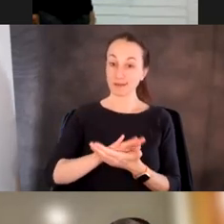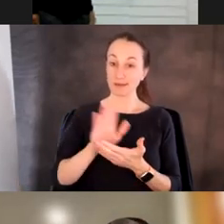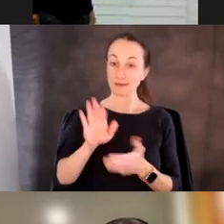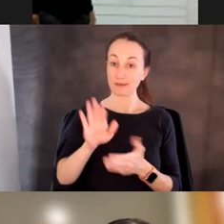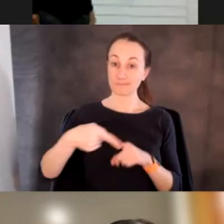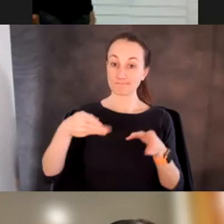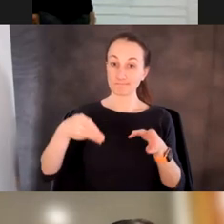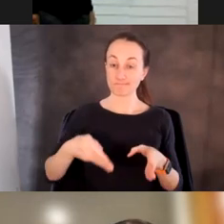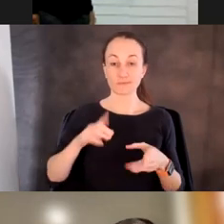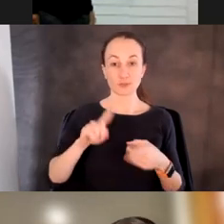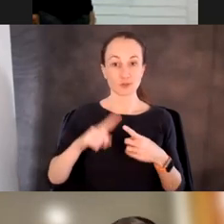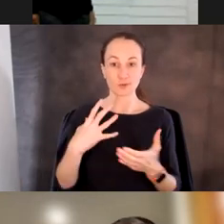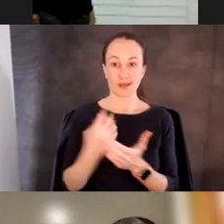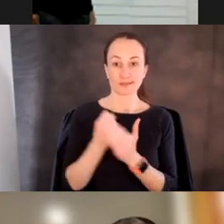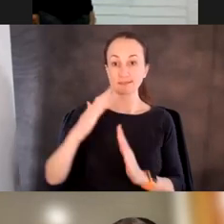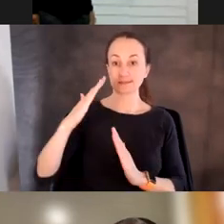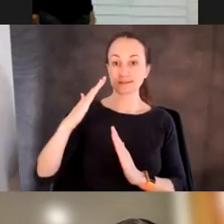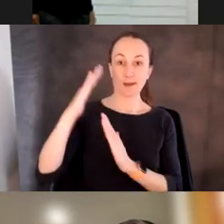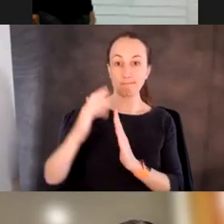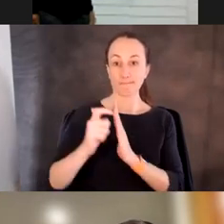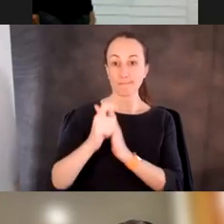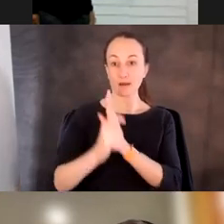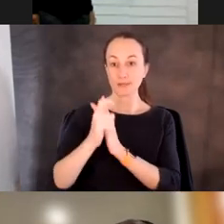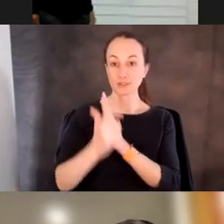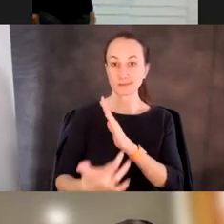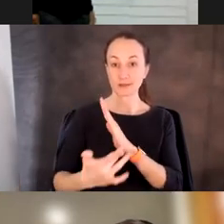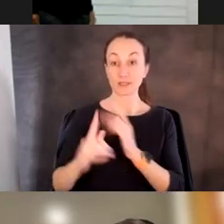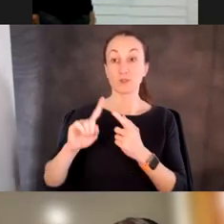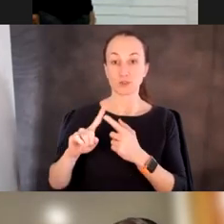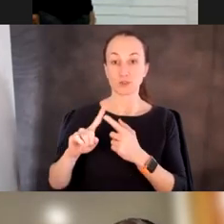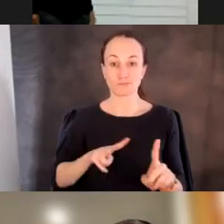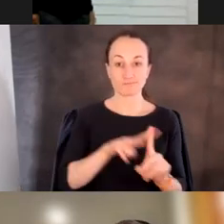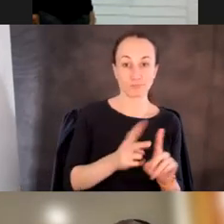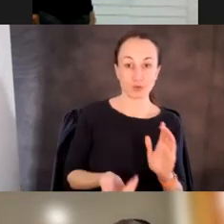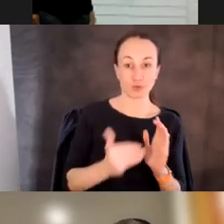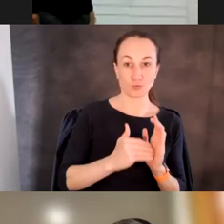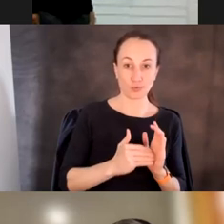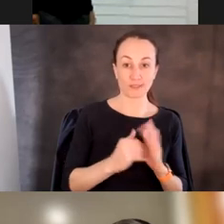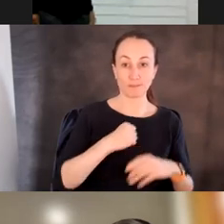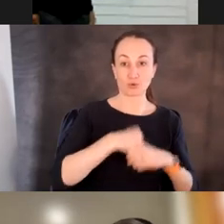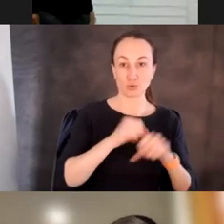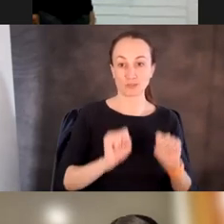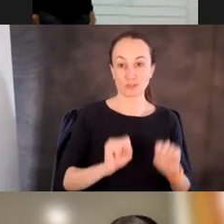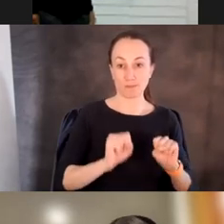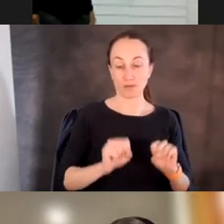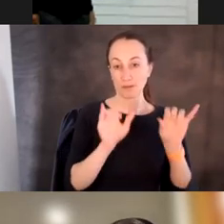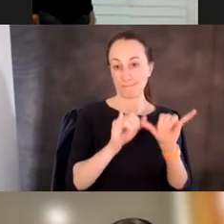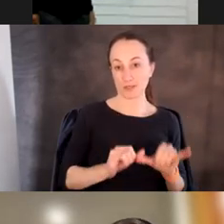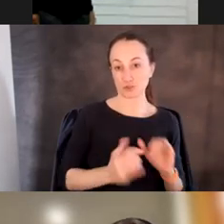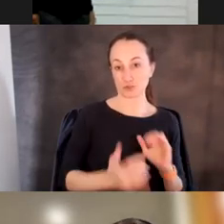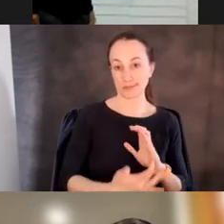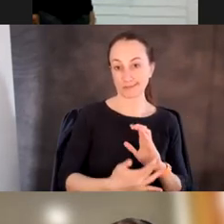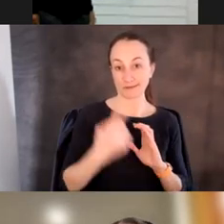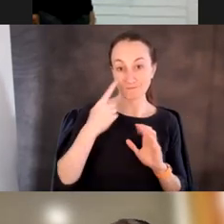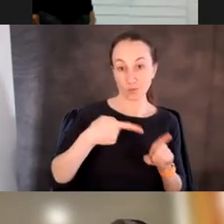top of the line, uh, automation technology in order to produce really reproducible measurement techniques for